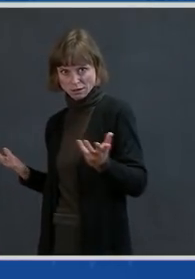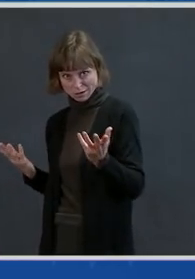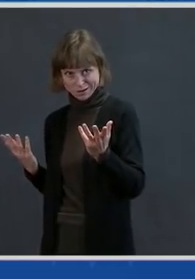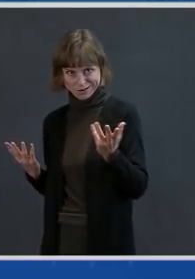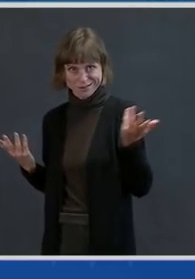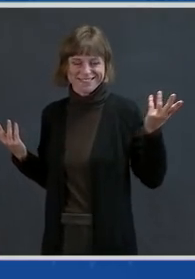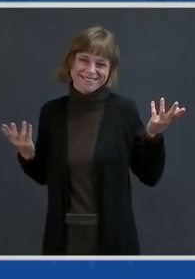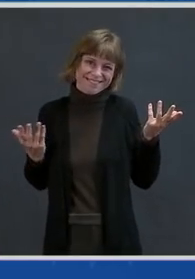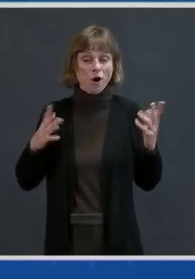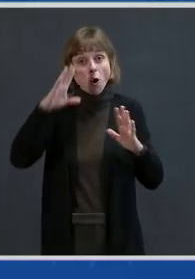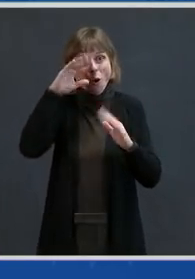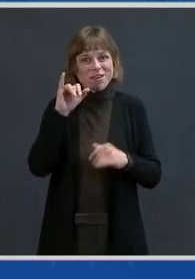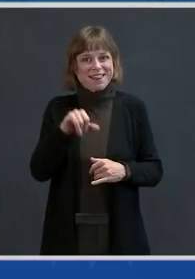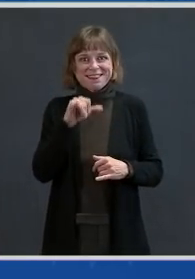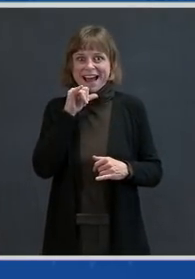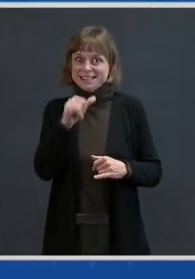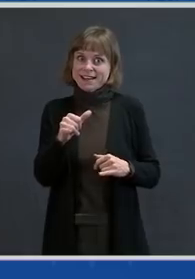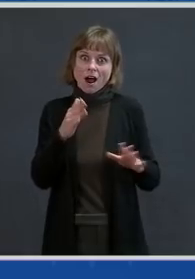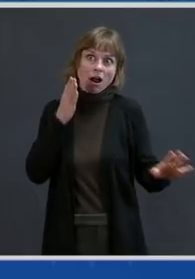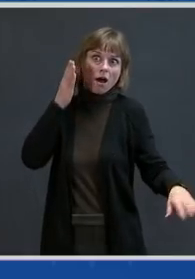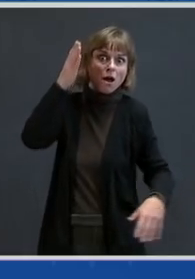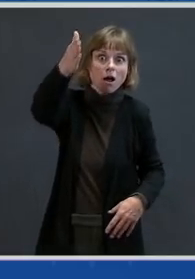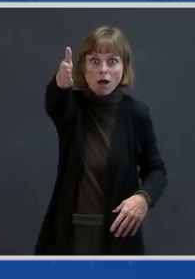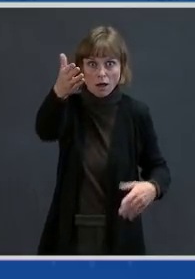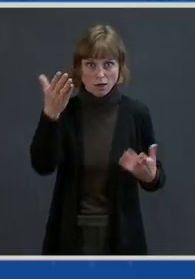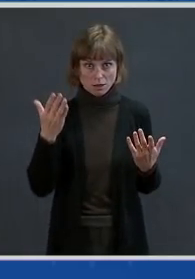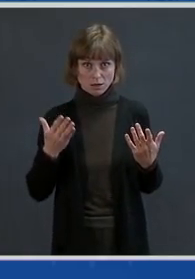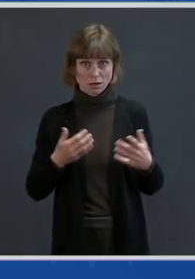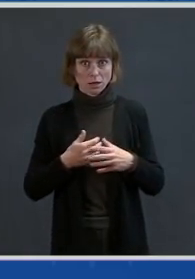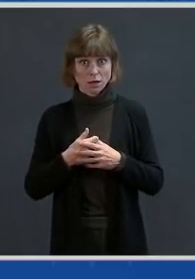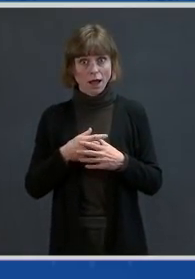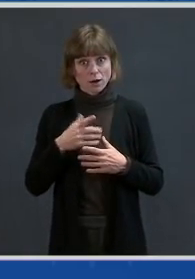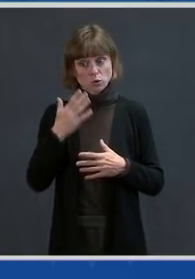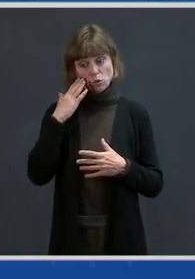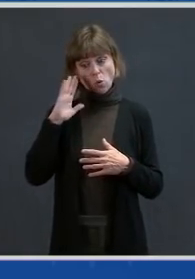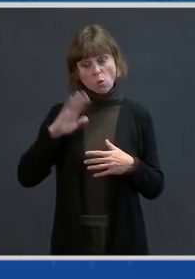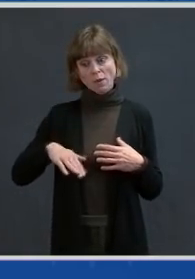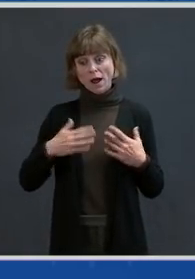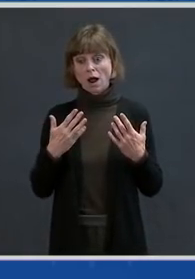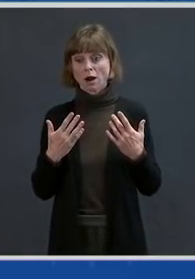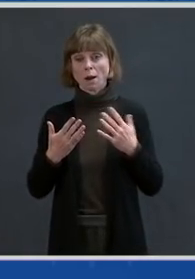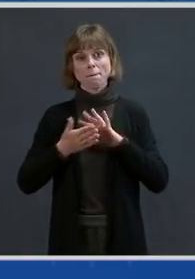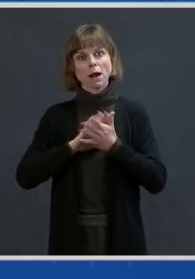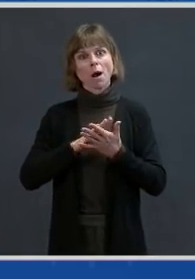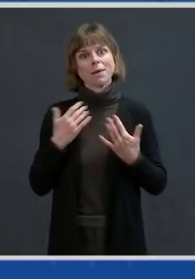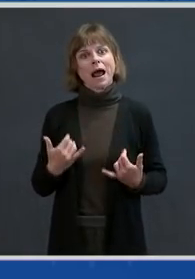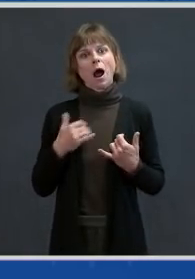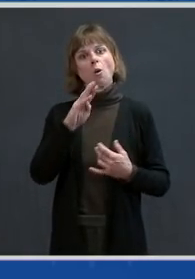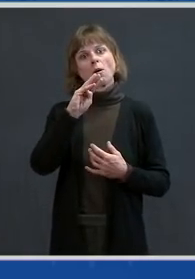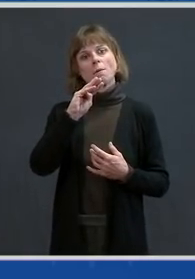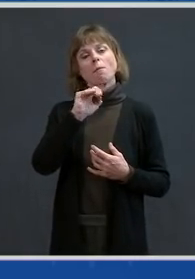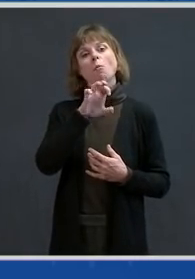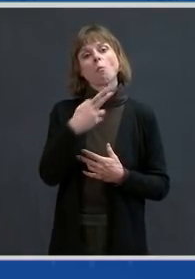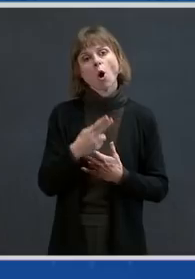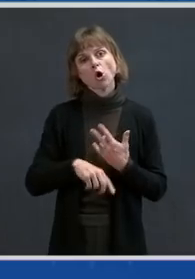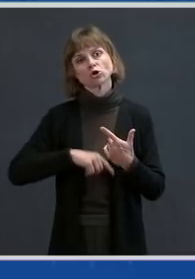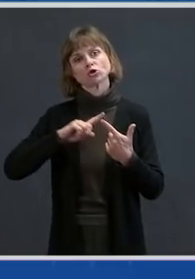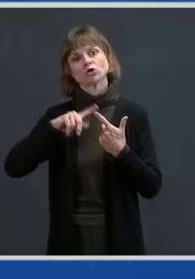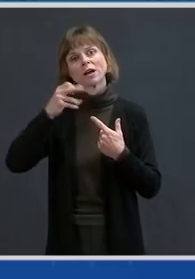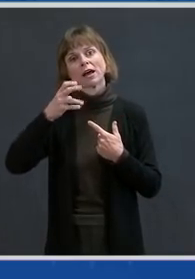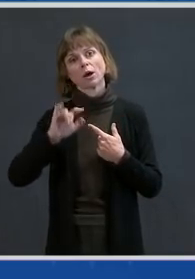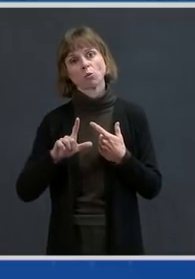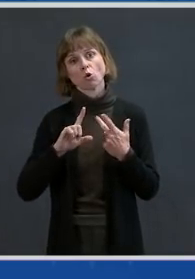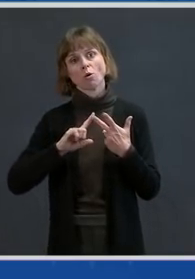far in the distant future because, as you know, as we get into March and April and May, we're going to be